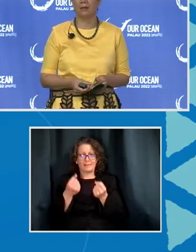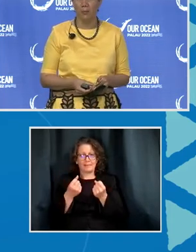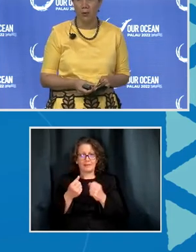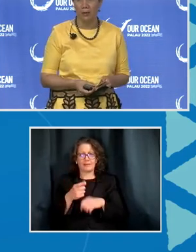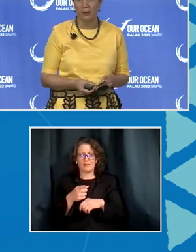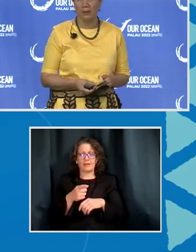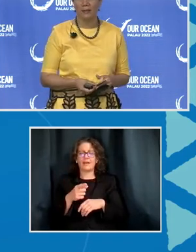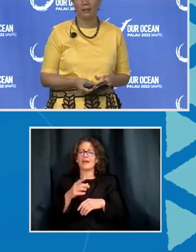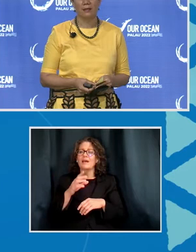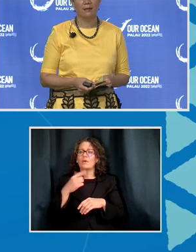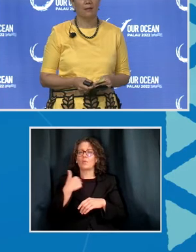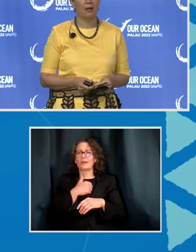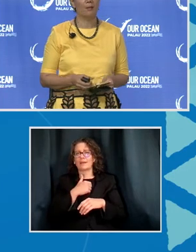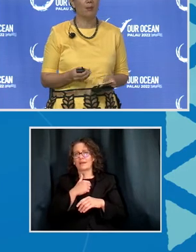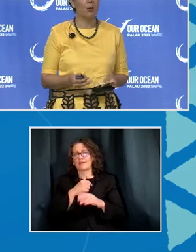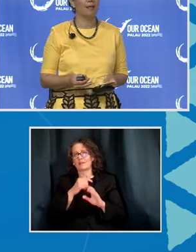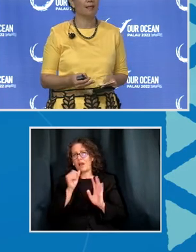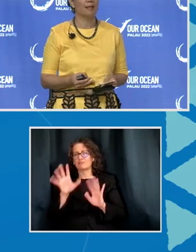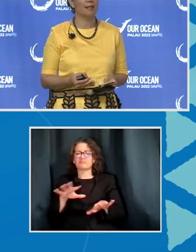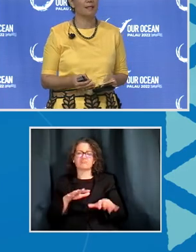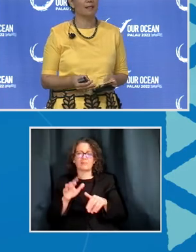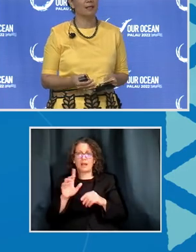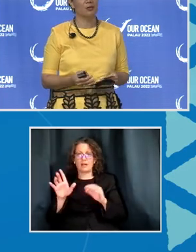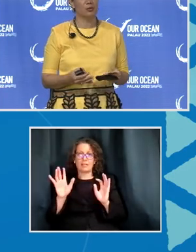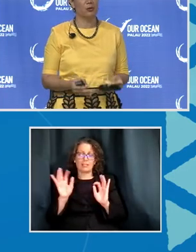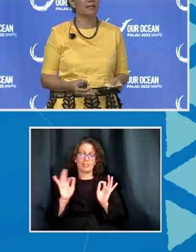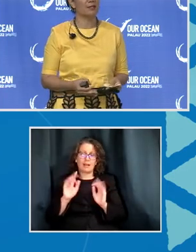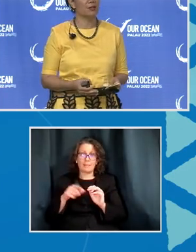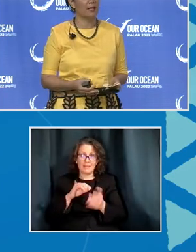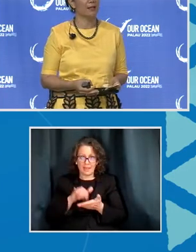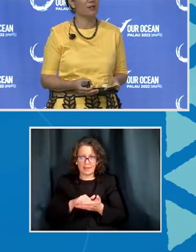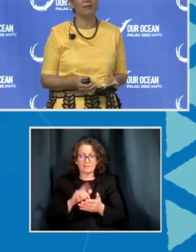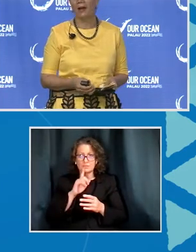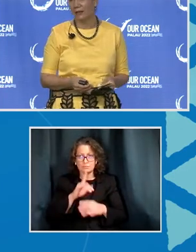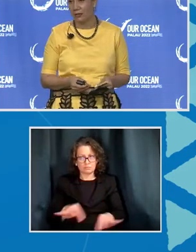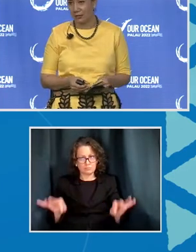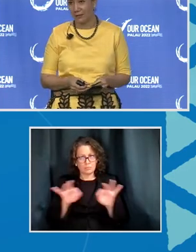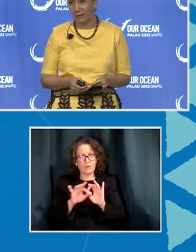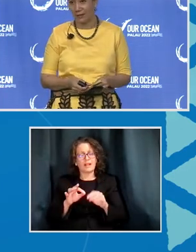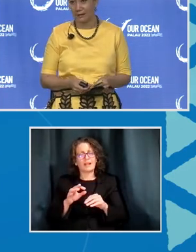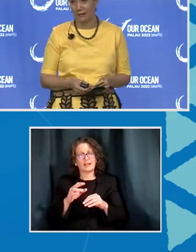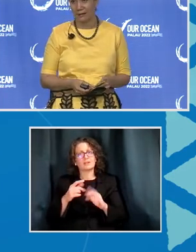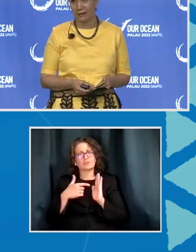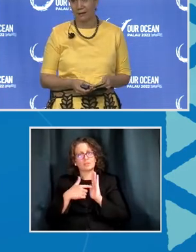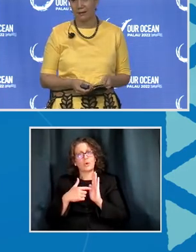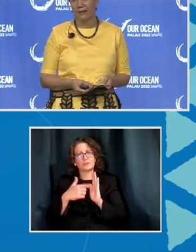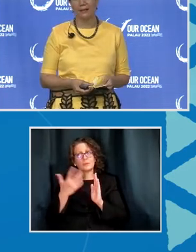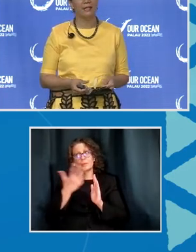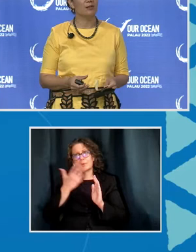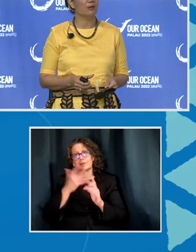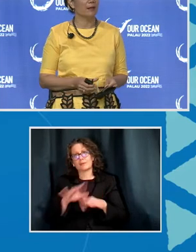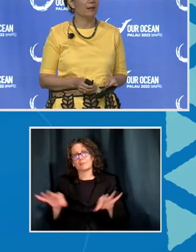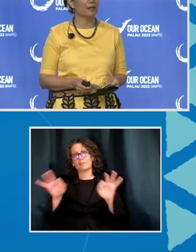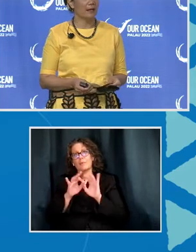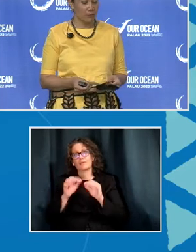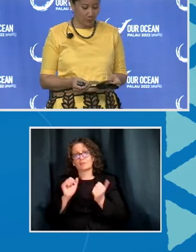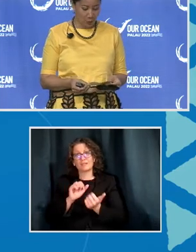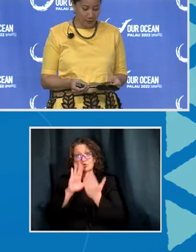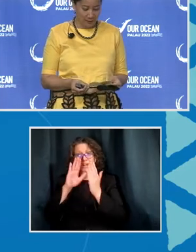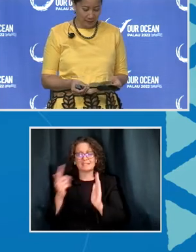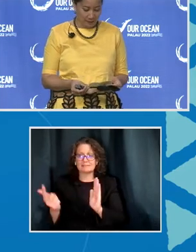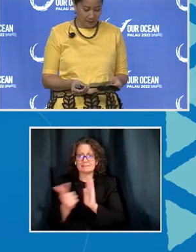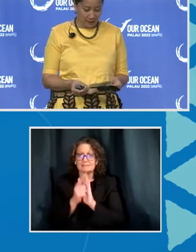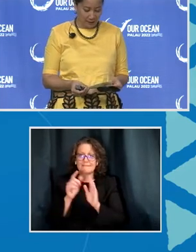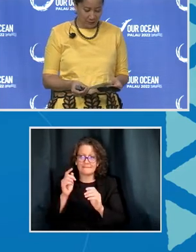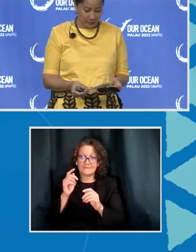highlights even more how important it is to address the challenge of IUU fishing. Illegal,